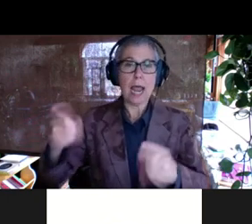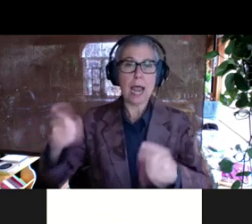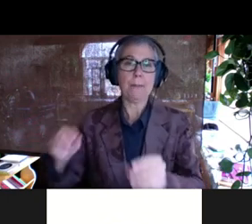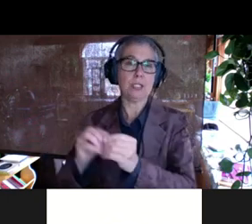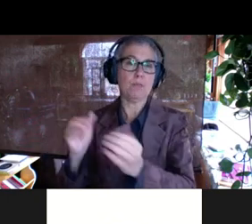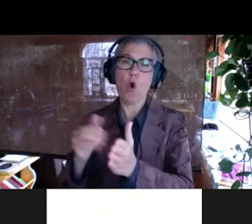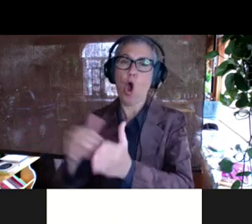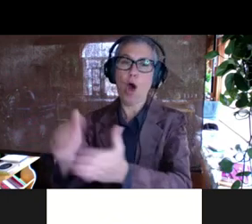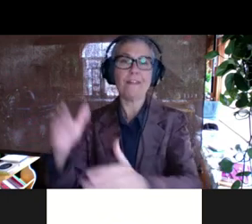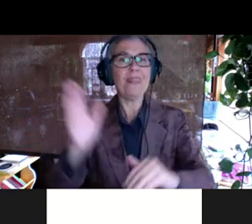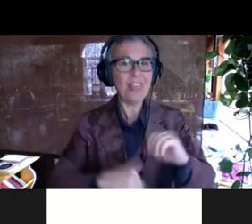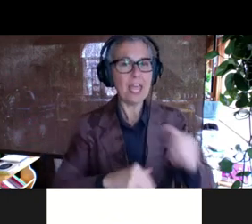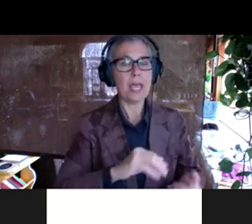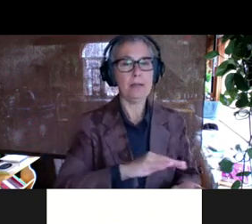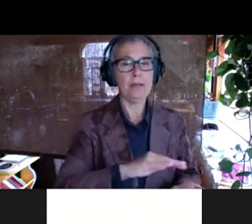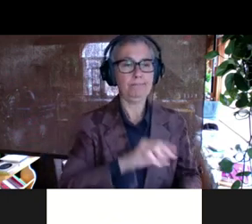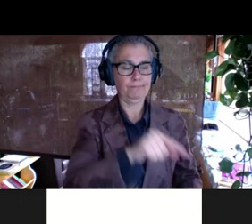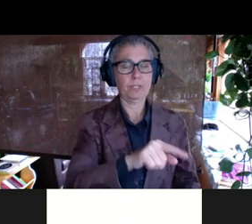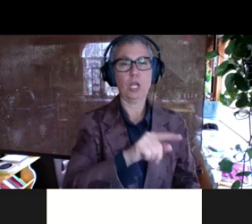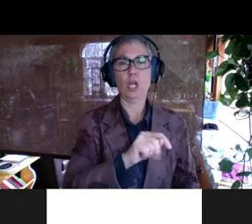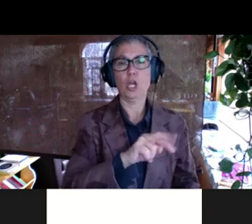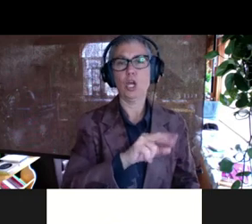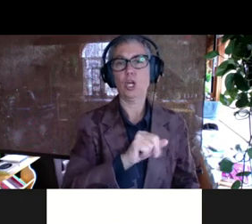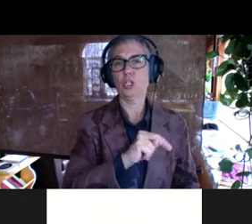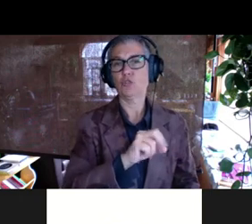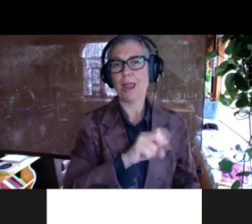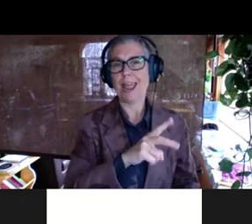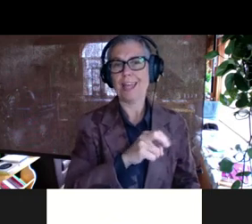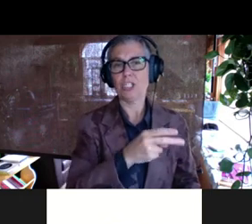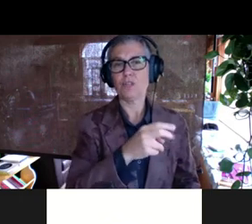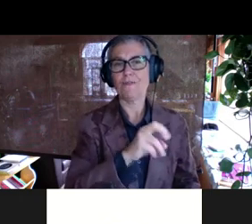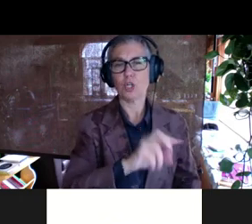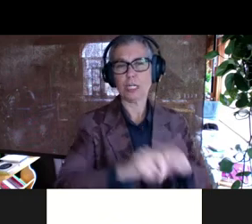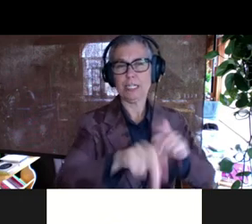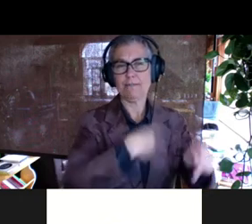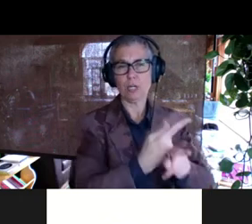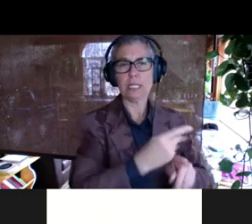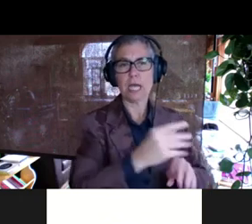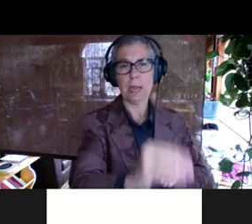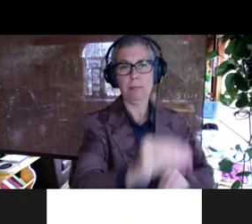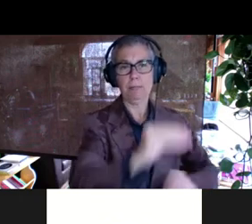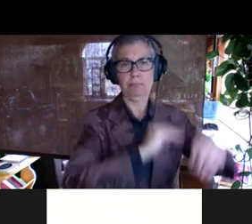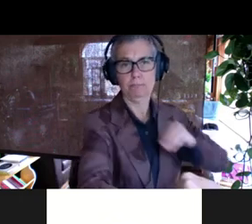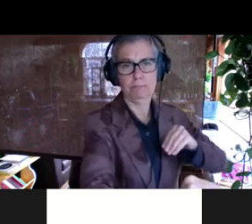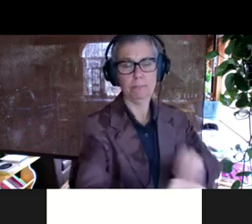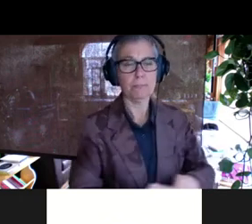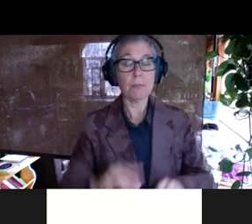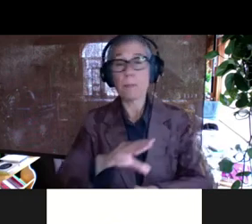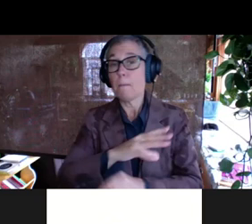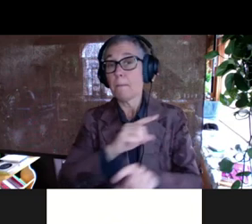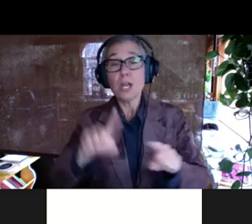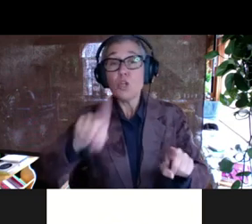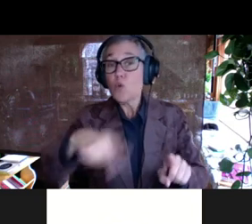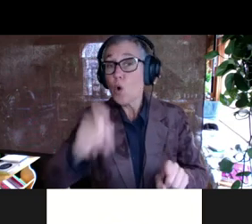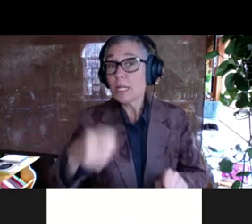transversion mutations. Um, and further that you only need, you only need one or the other of these mutations in order